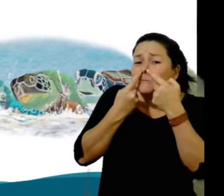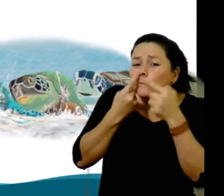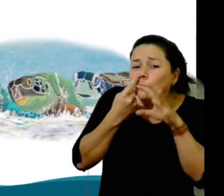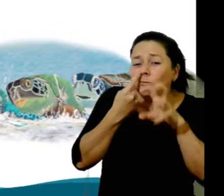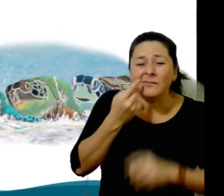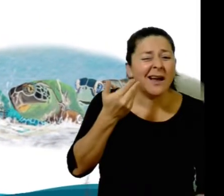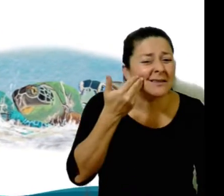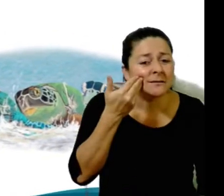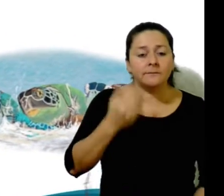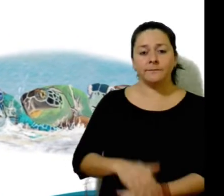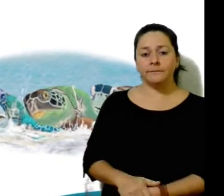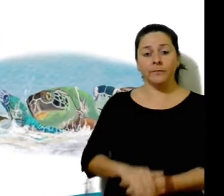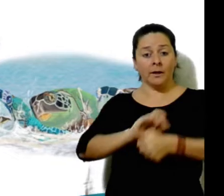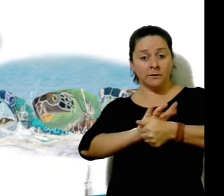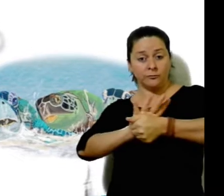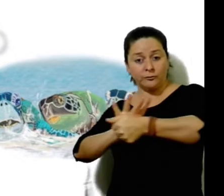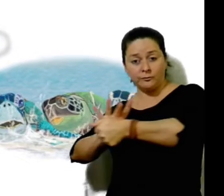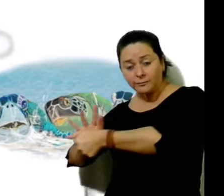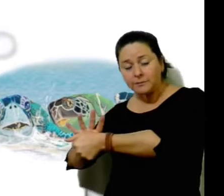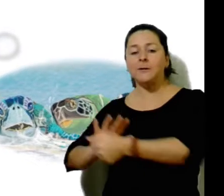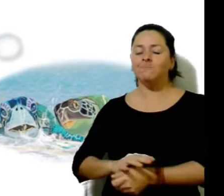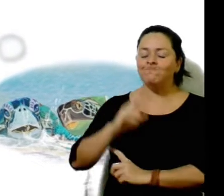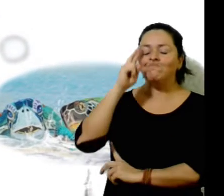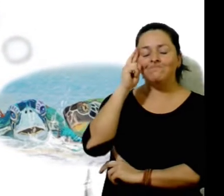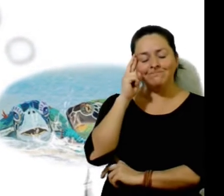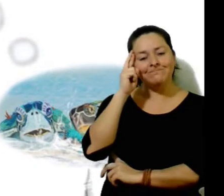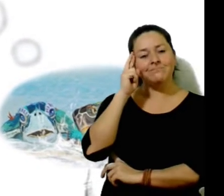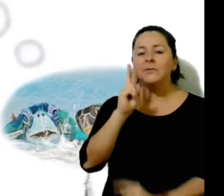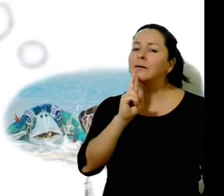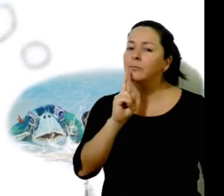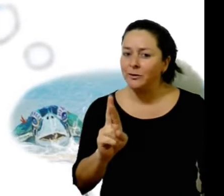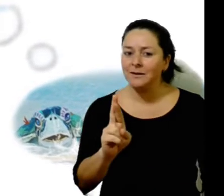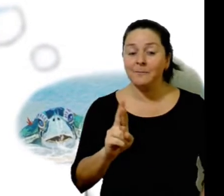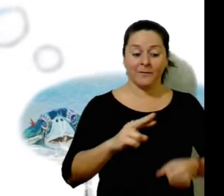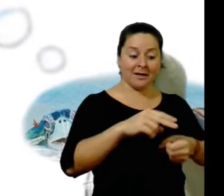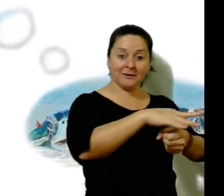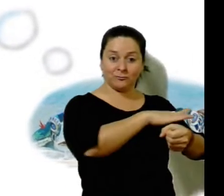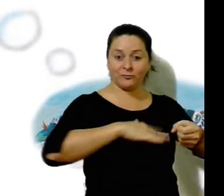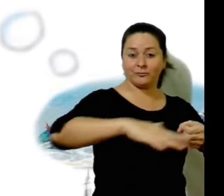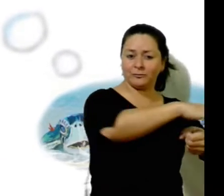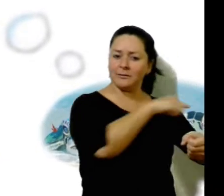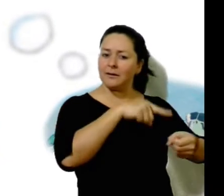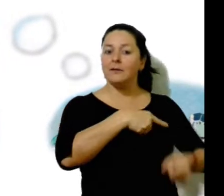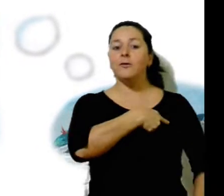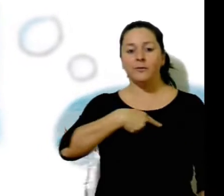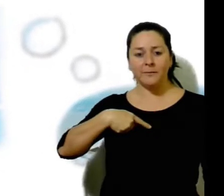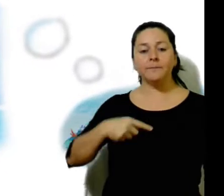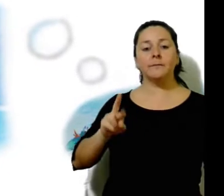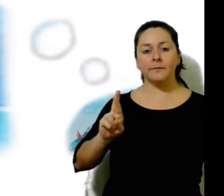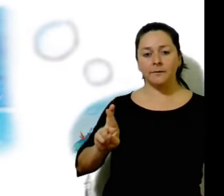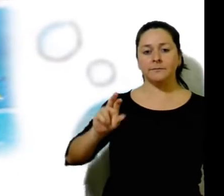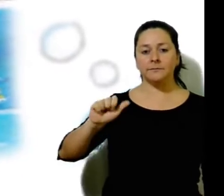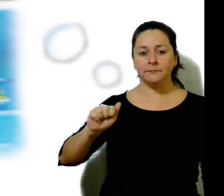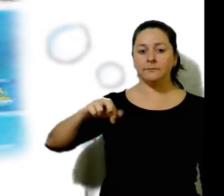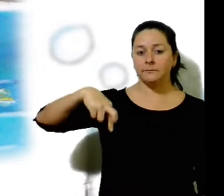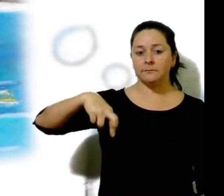straw in her nose. Oh, she's barely breathing. Hon answers. There's an island in